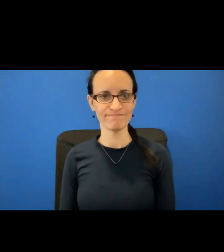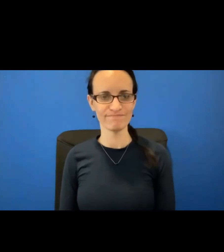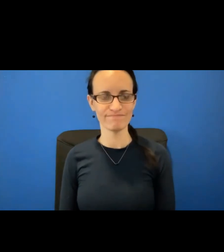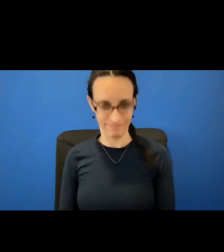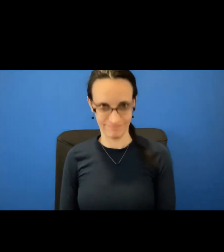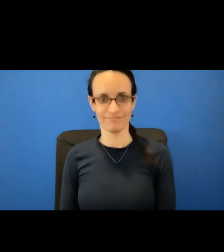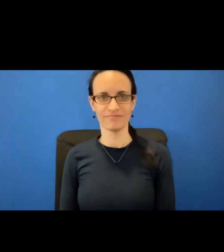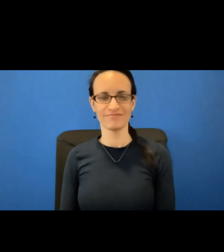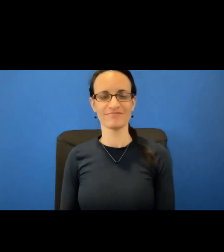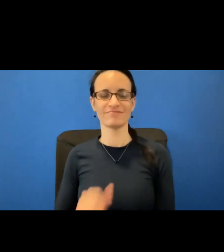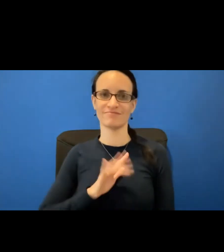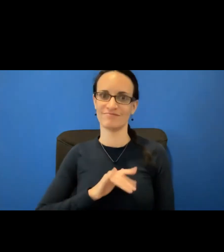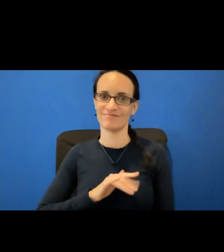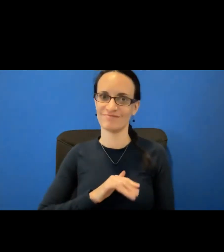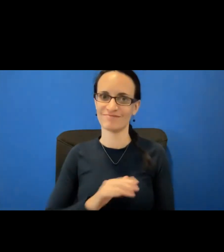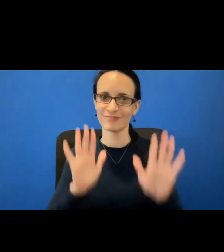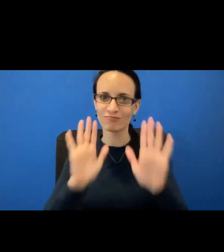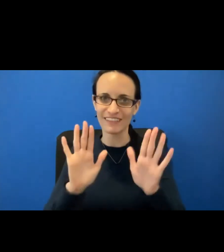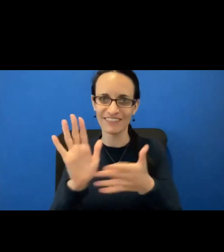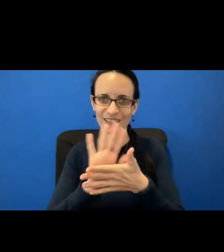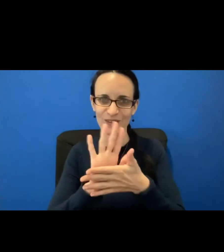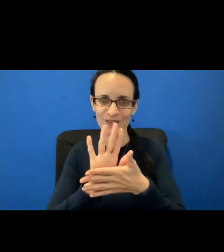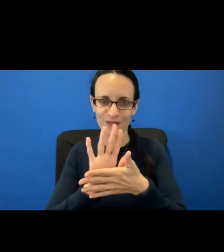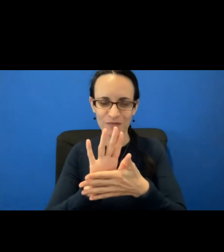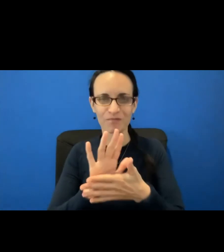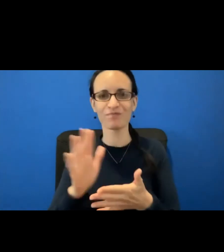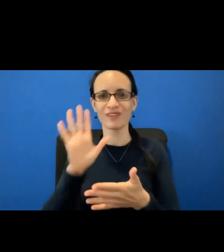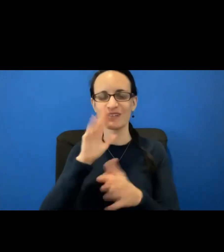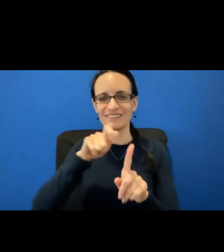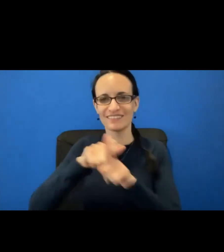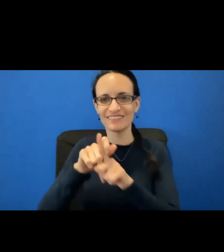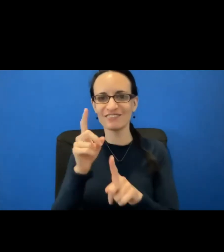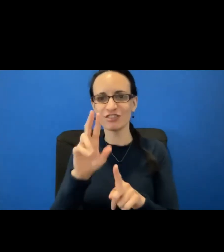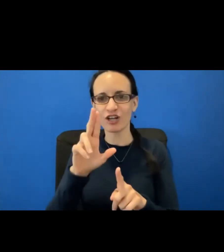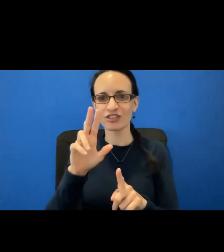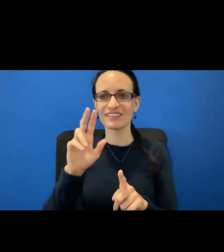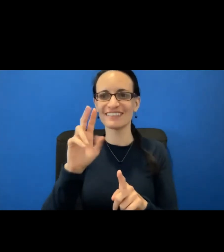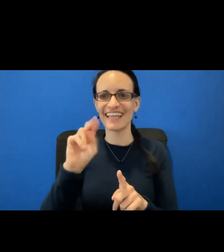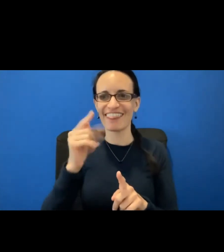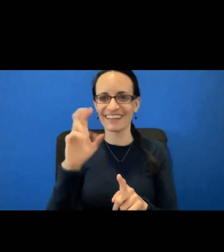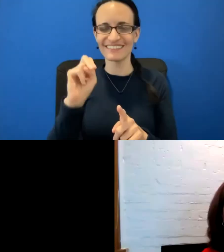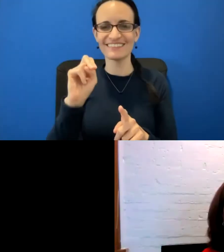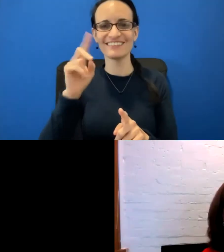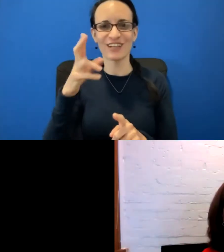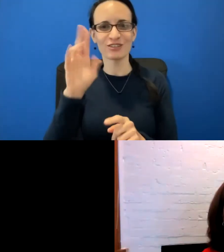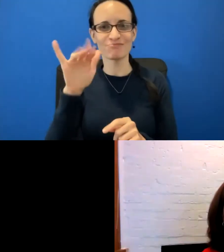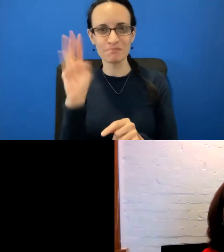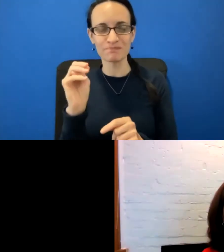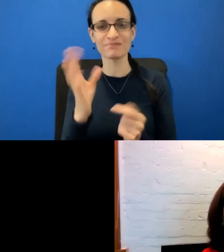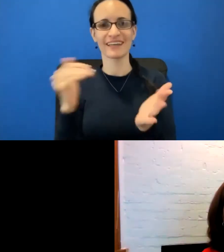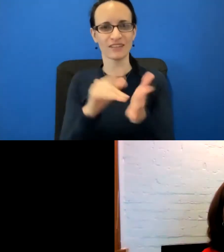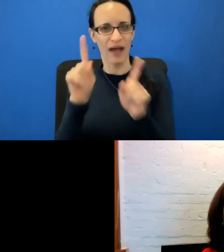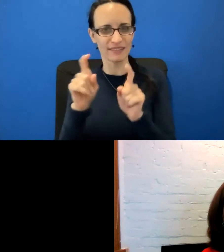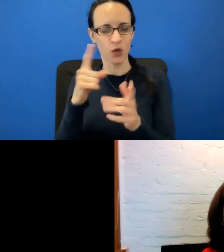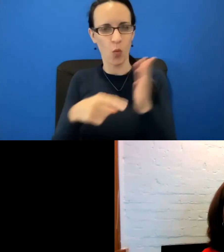Another incredible and informative video. I'm going to bring back Dr. Nathan and Dr. Brim now to ask them a few questions about what we just learned right